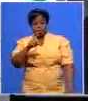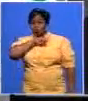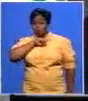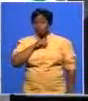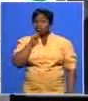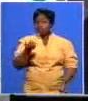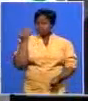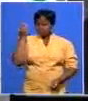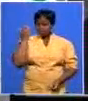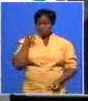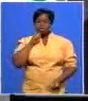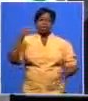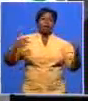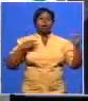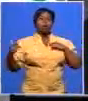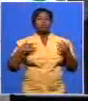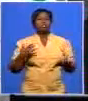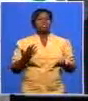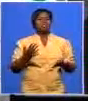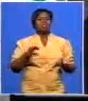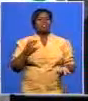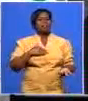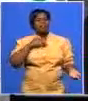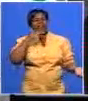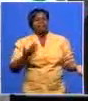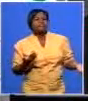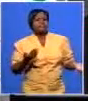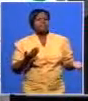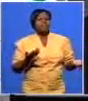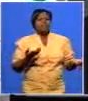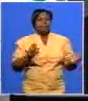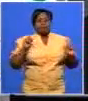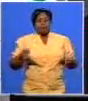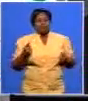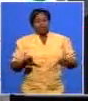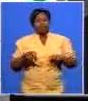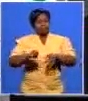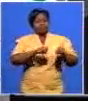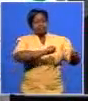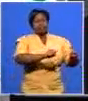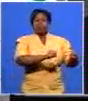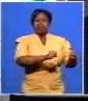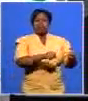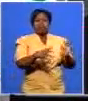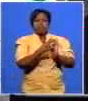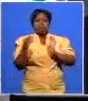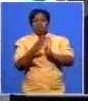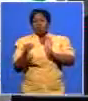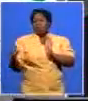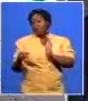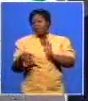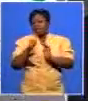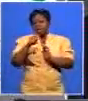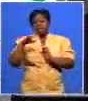claudy said that he's concerned they weren't enough enough a buy-in from a lot of prominent leaders within the ANC to go on campaign trails